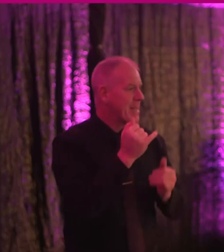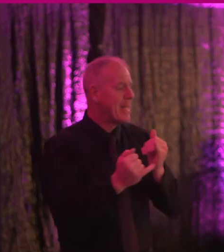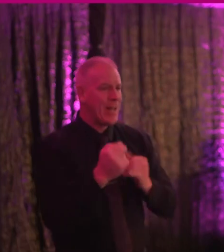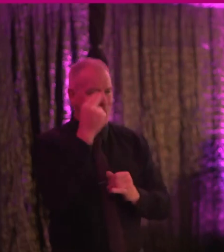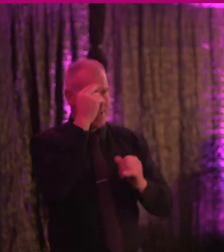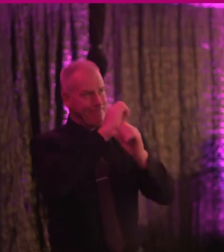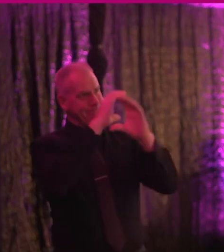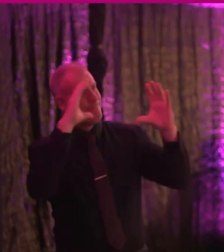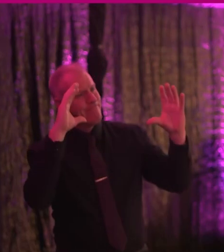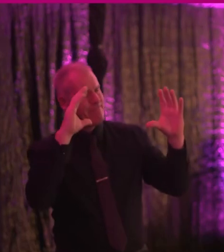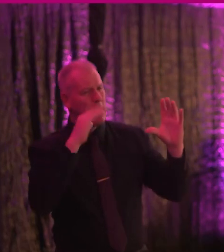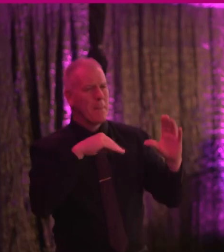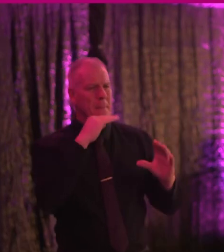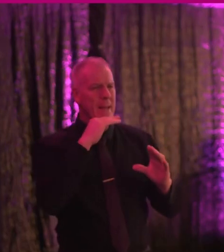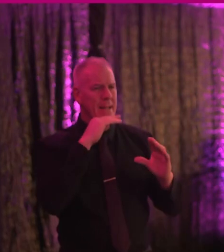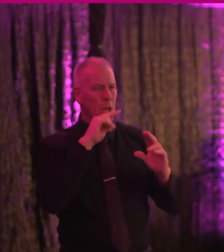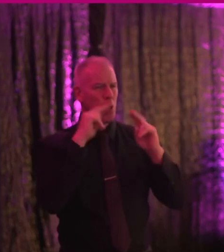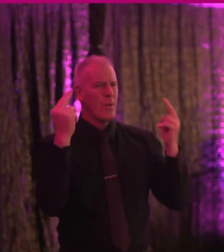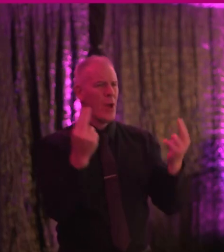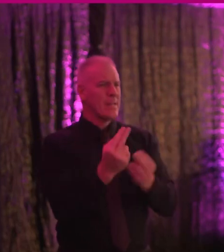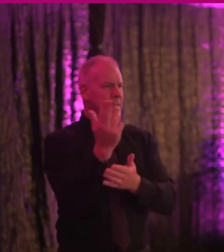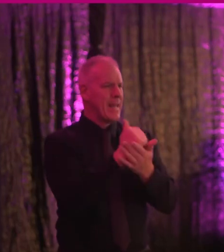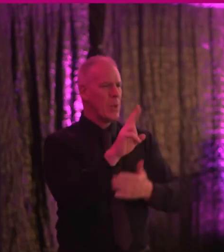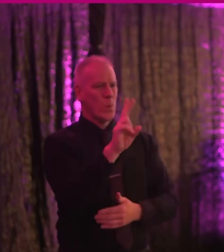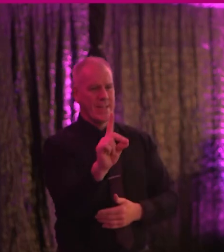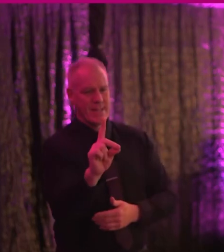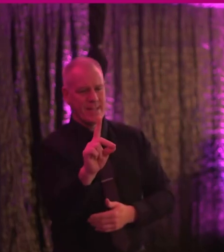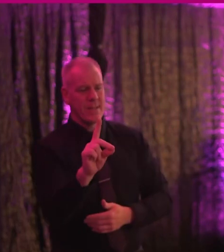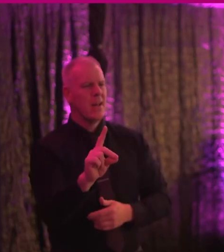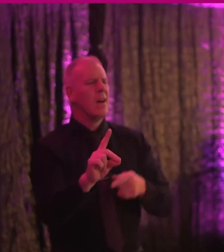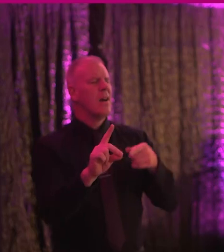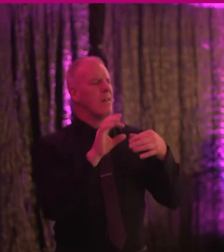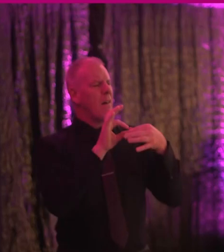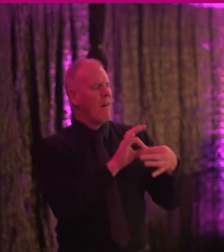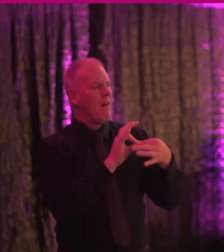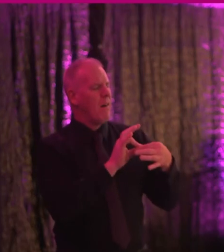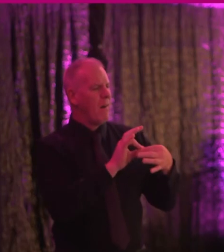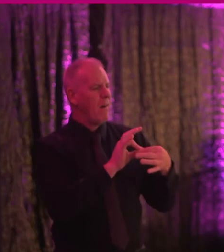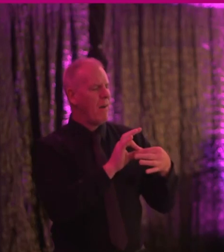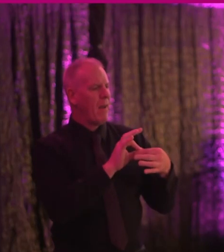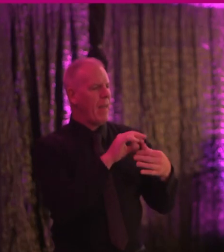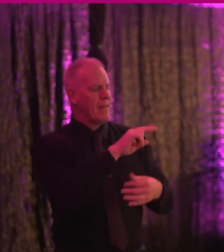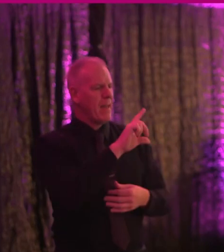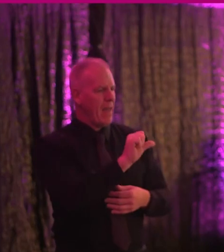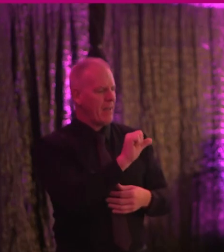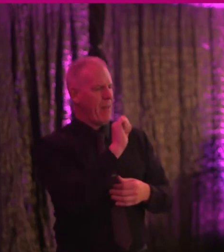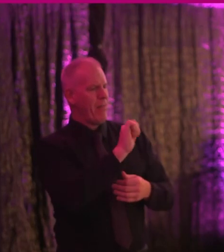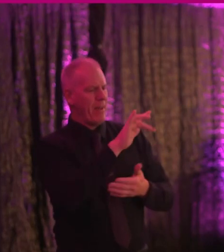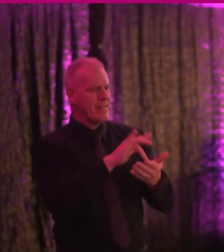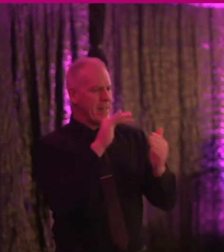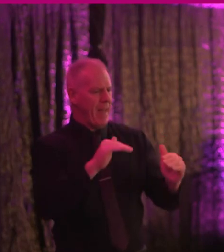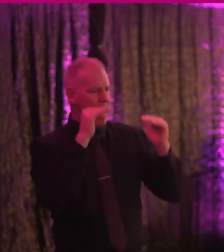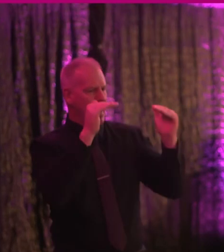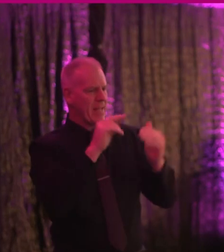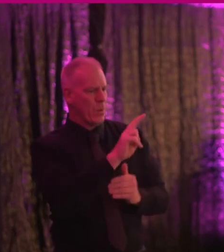understanding of universal design. However, through engagement with the NDA, the Centre of Excellence in Universal Design